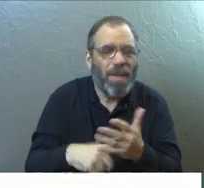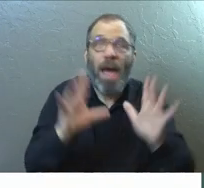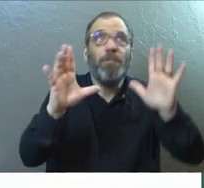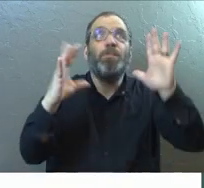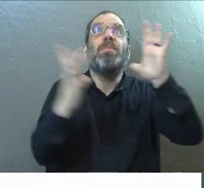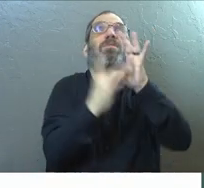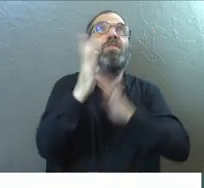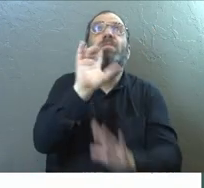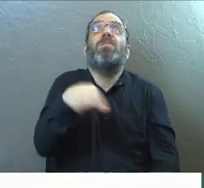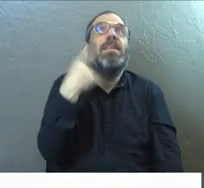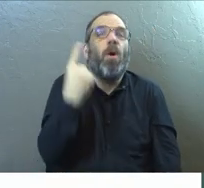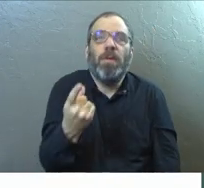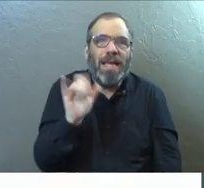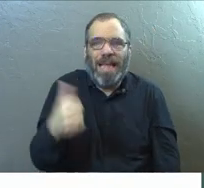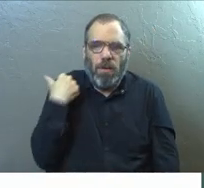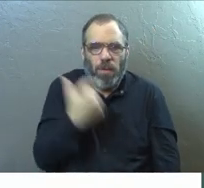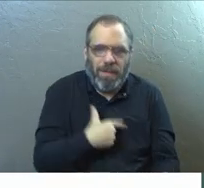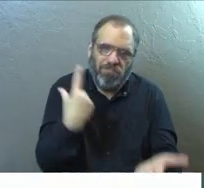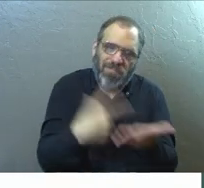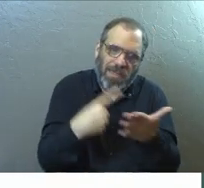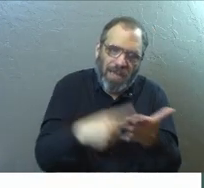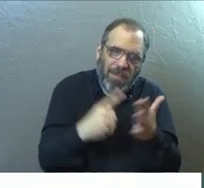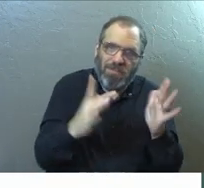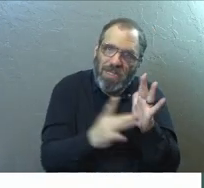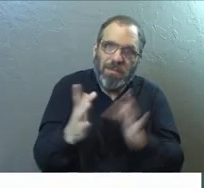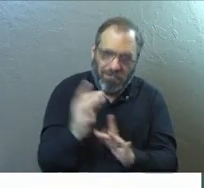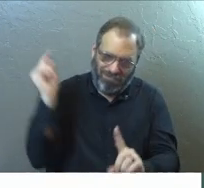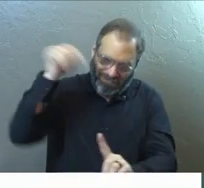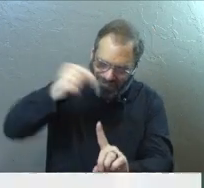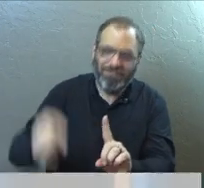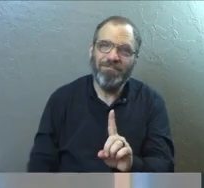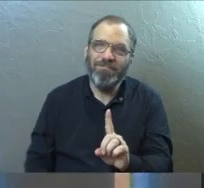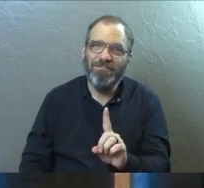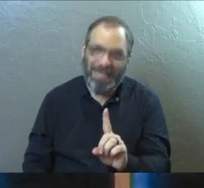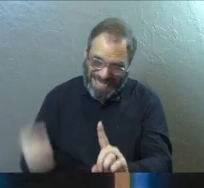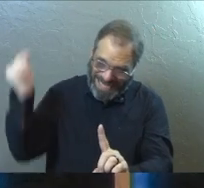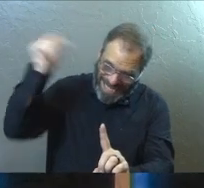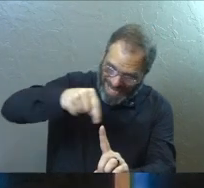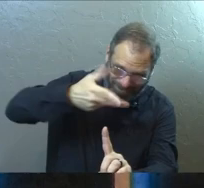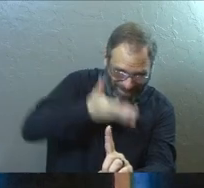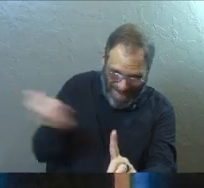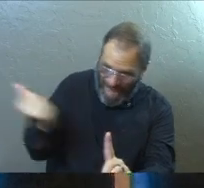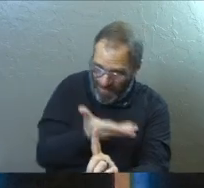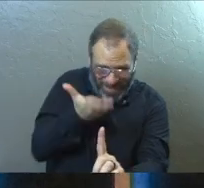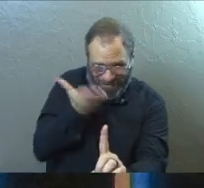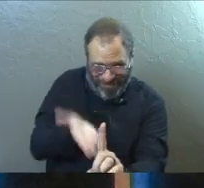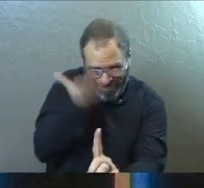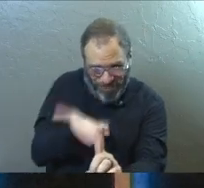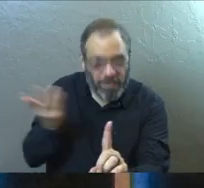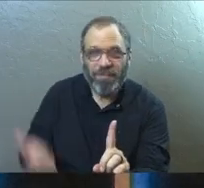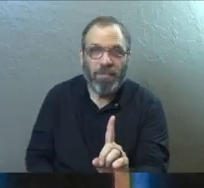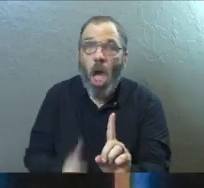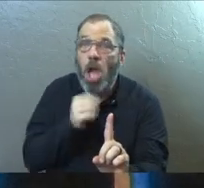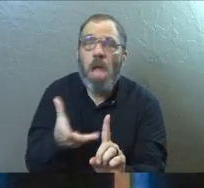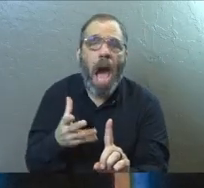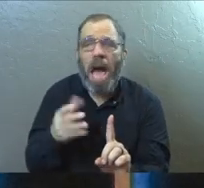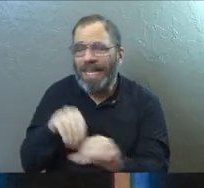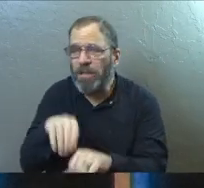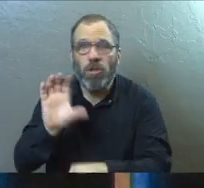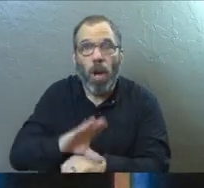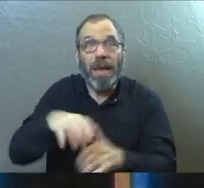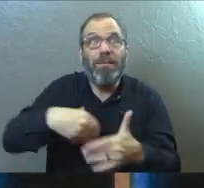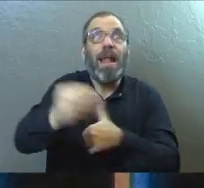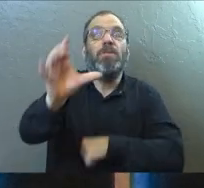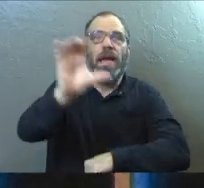about it. He's the only thing we're still talking about. He's it. He's everything. Not just in the church,